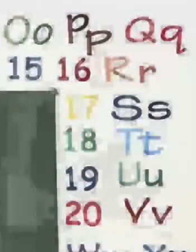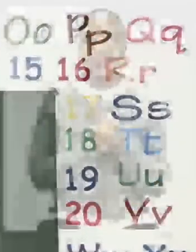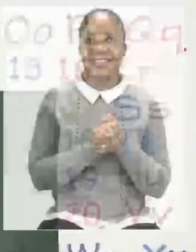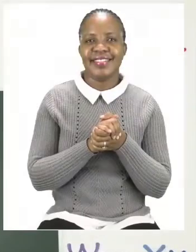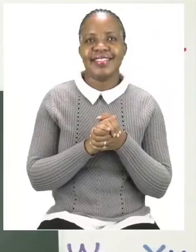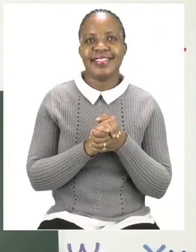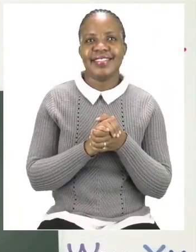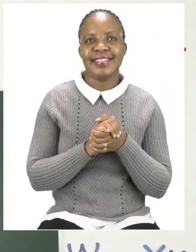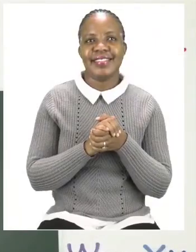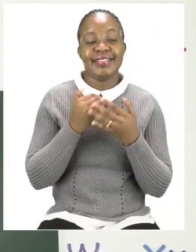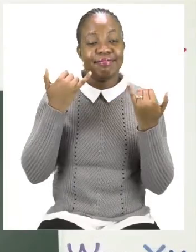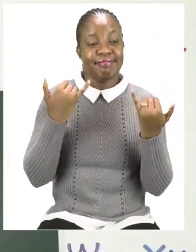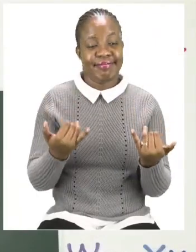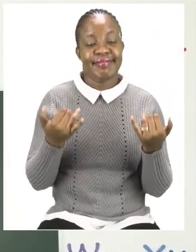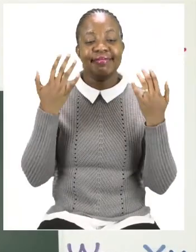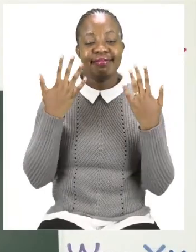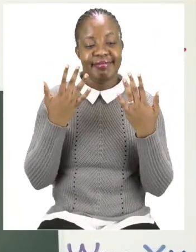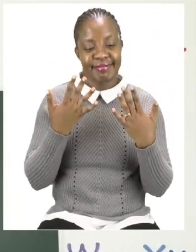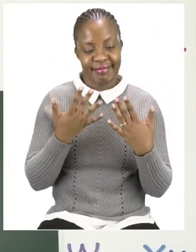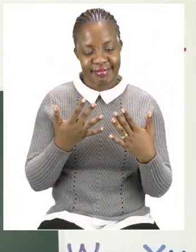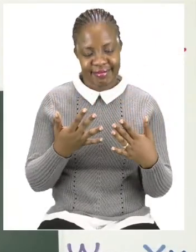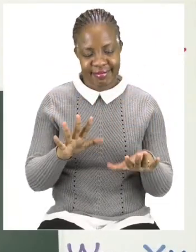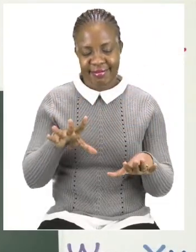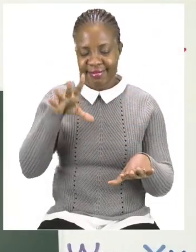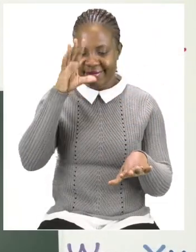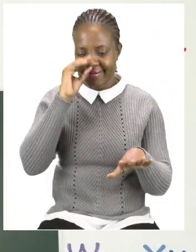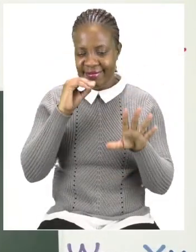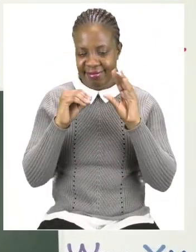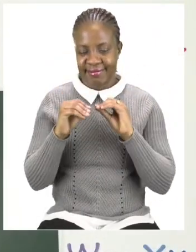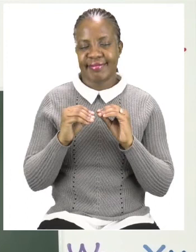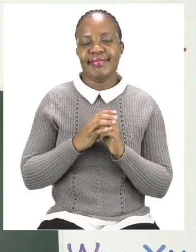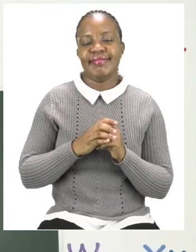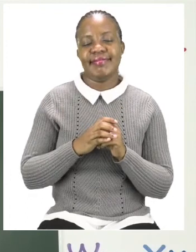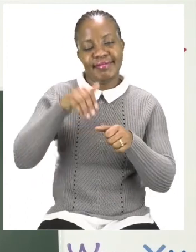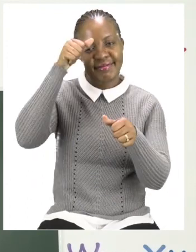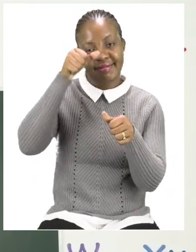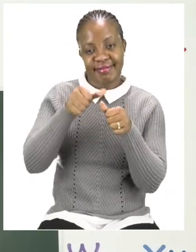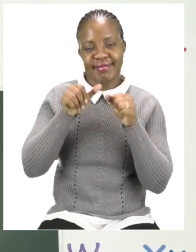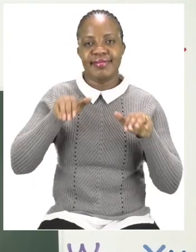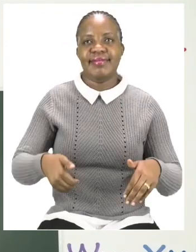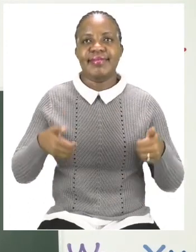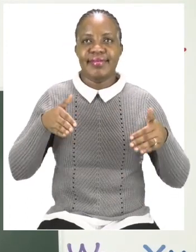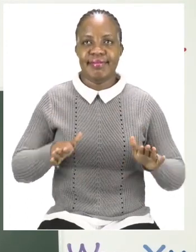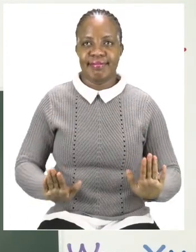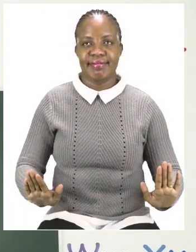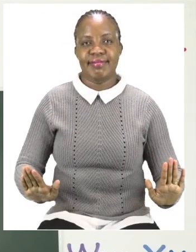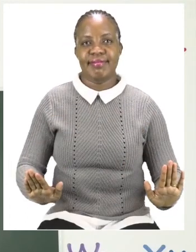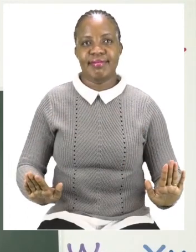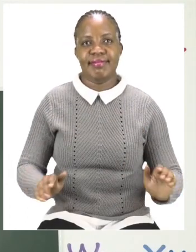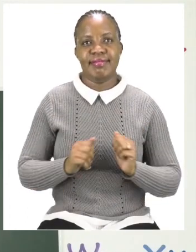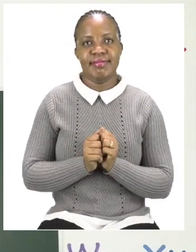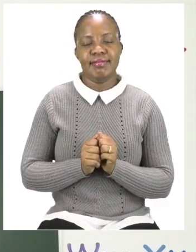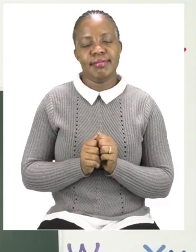We have now come to the end of our lesson. Now remember boys and girls, if you don't know what